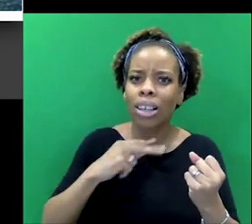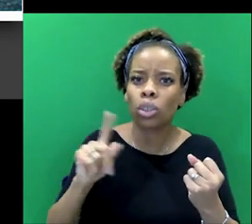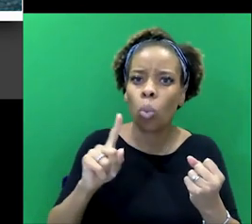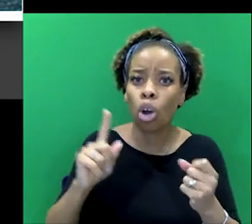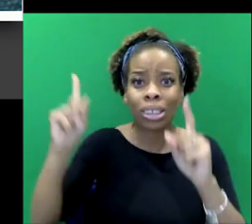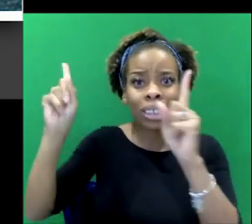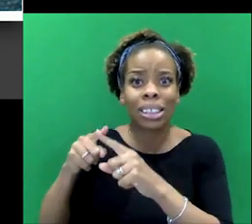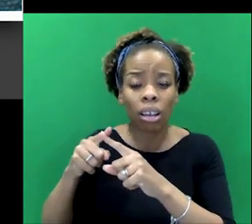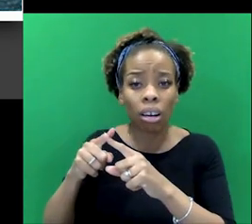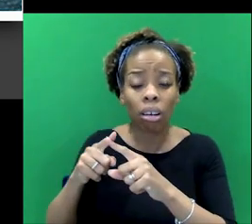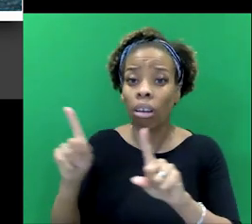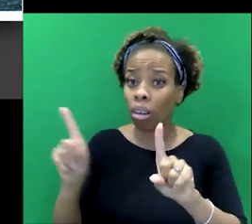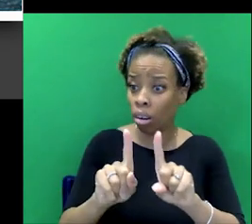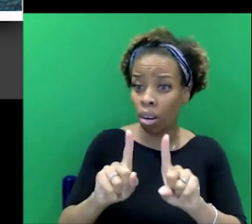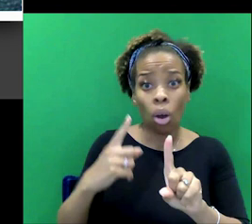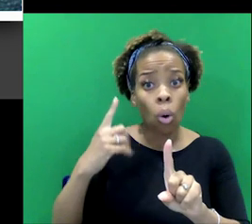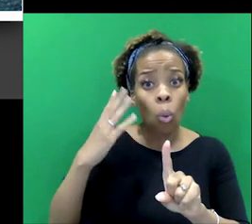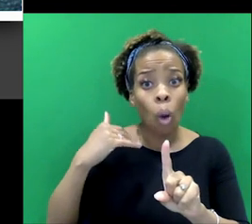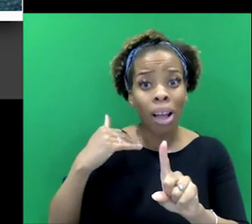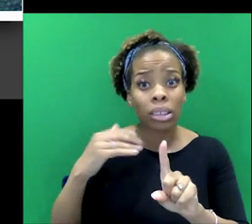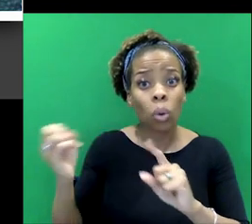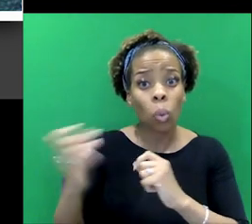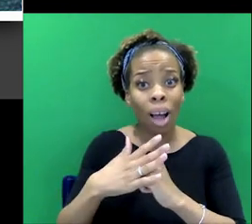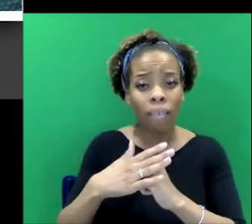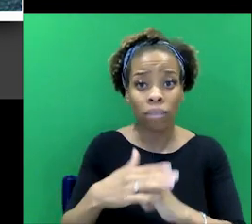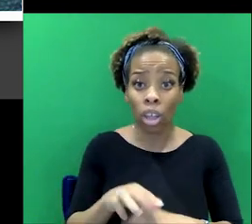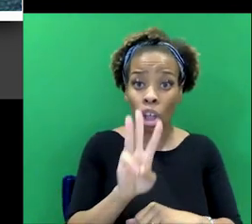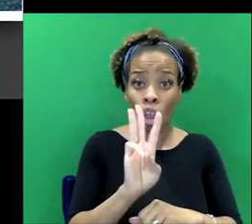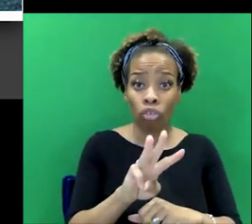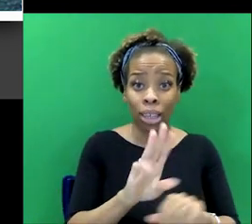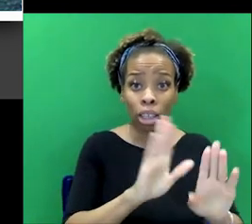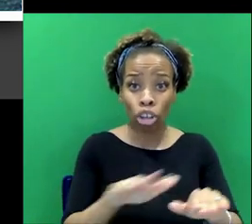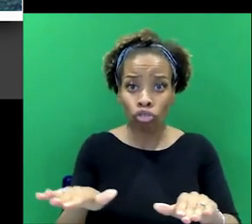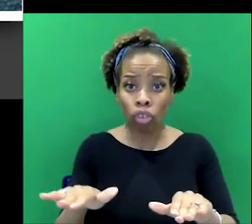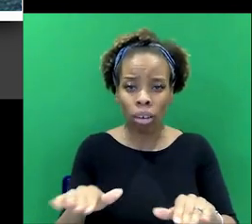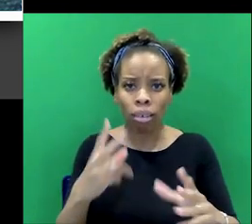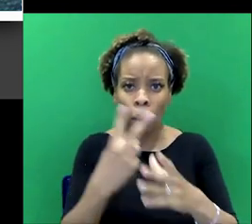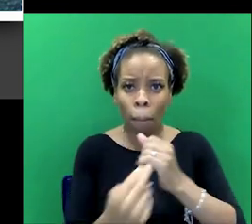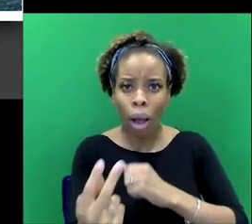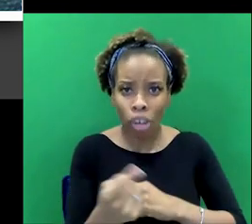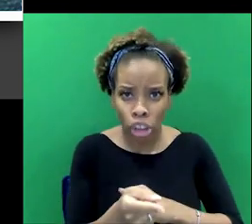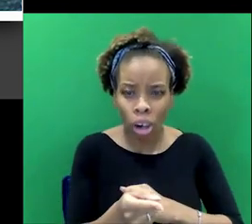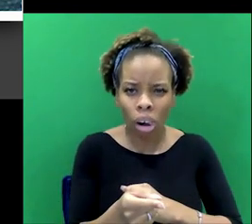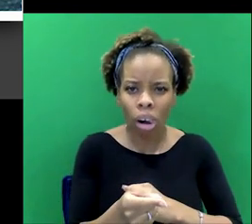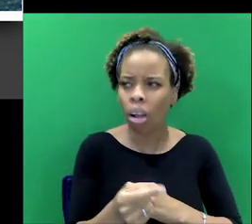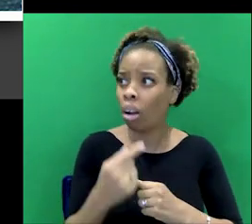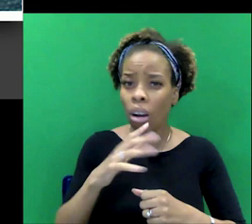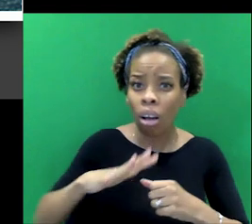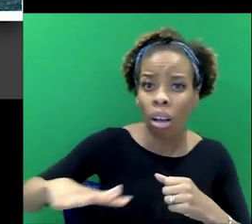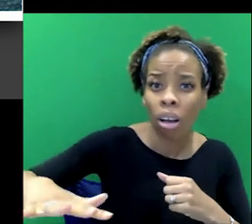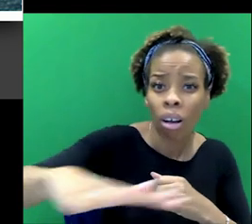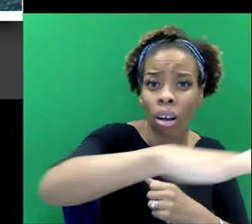with his white wife, three children, and coming to this, you know, preaching to a completely white parish.